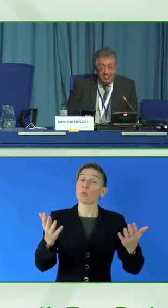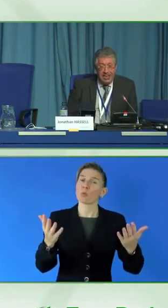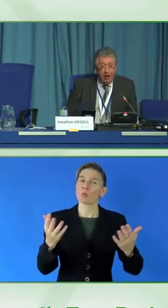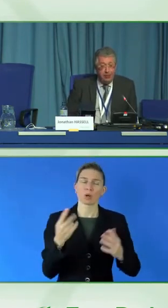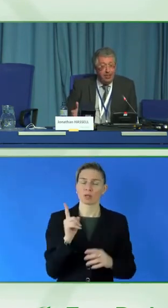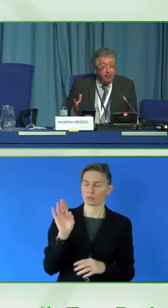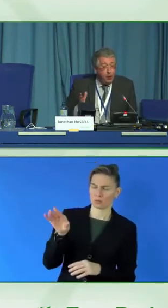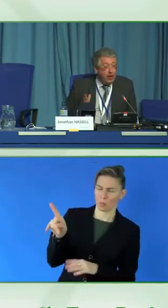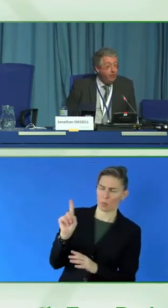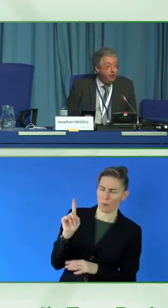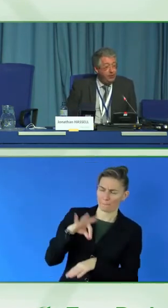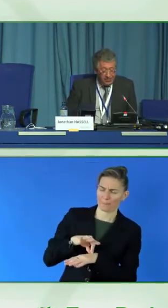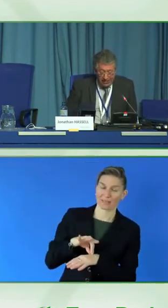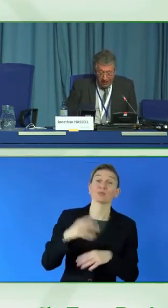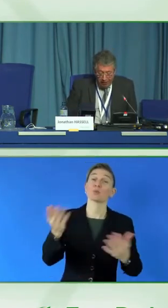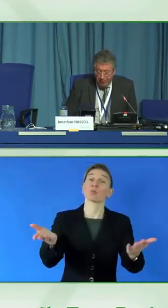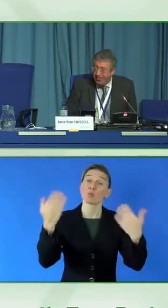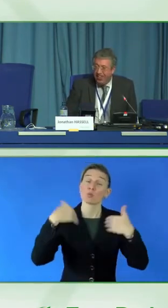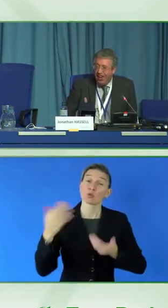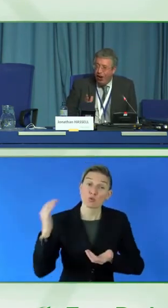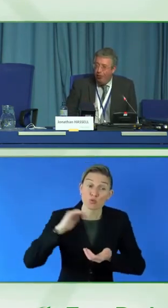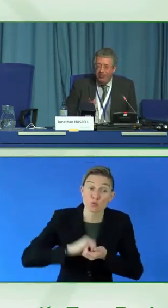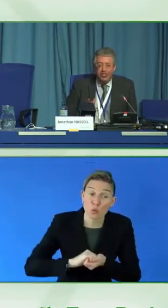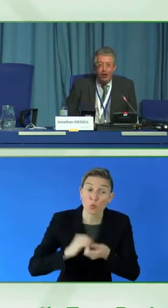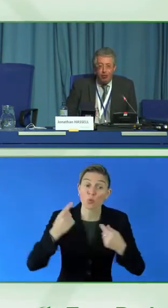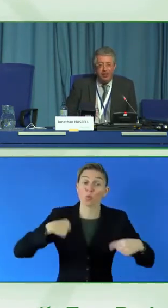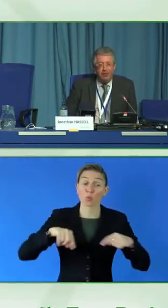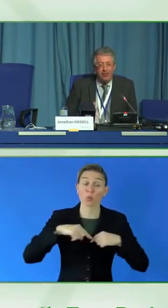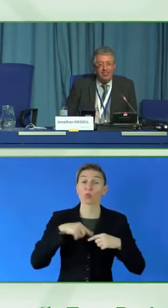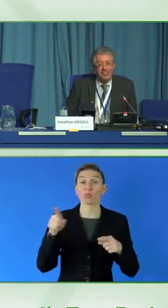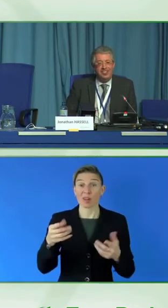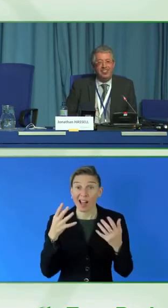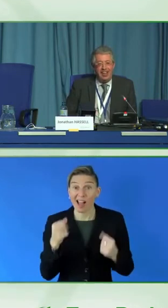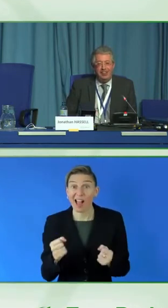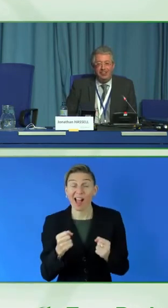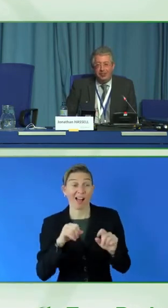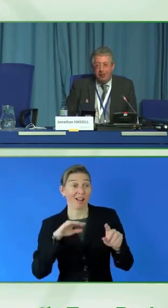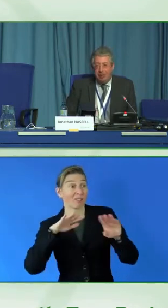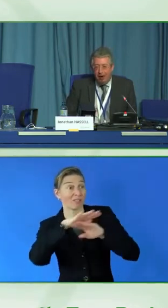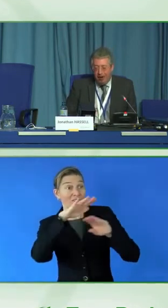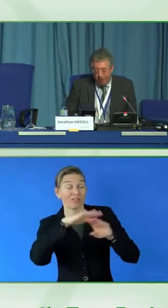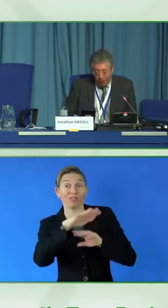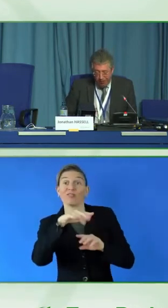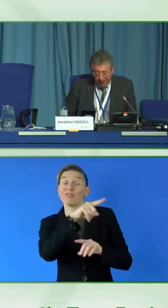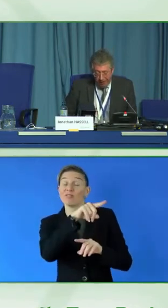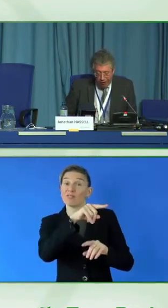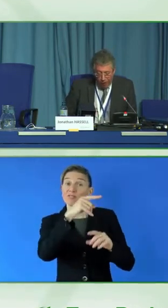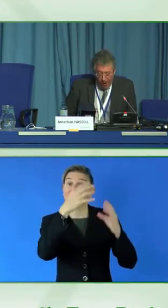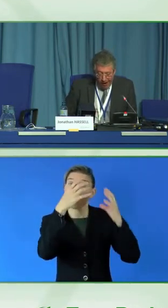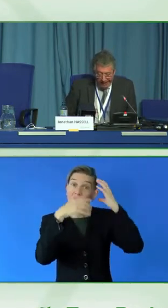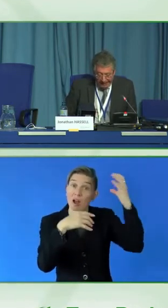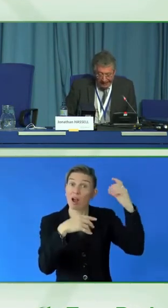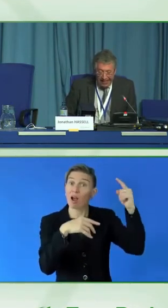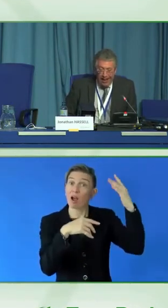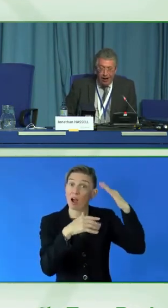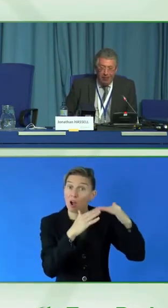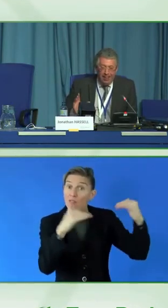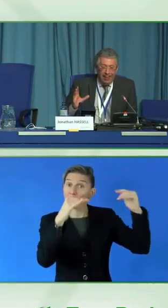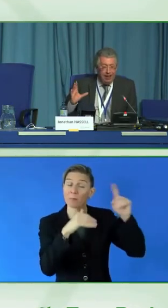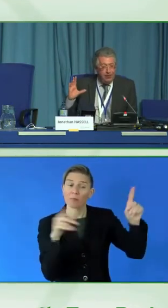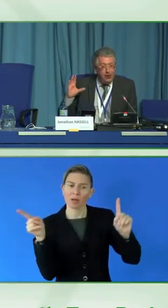accessibility happen. If you're influencing governments, help us lobby for this standard to be part of what they require.